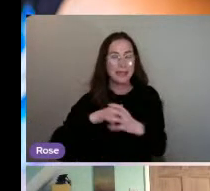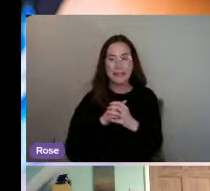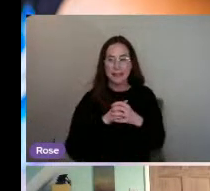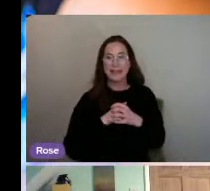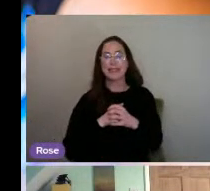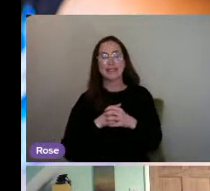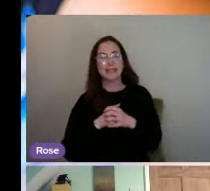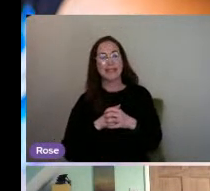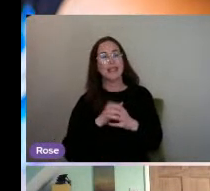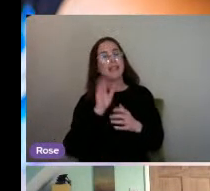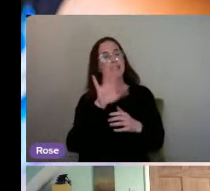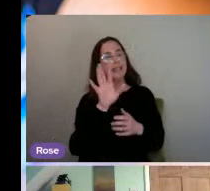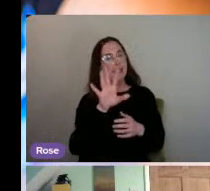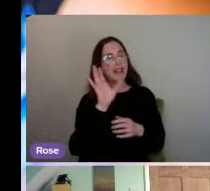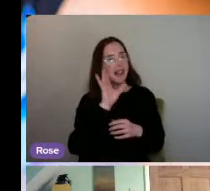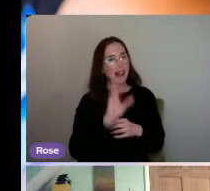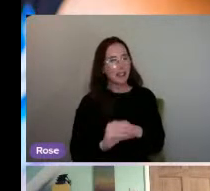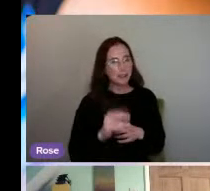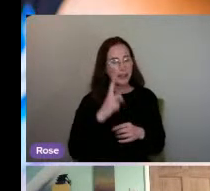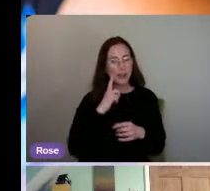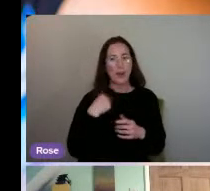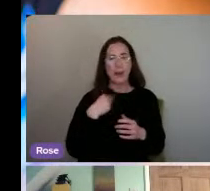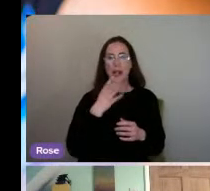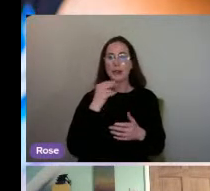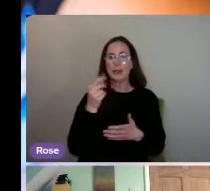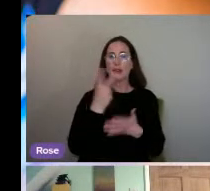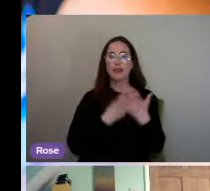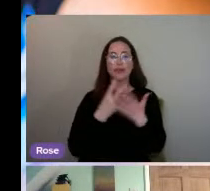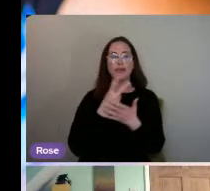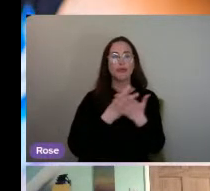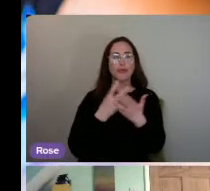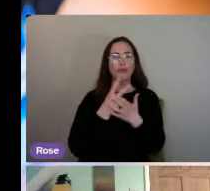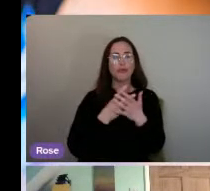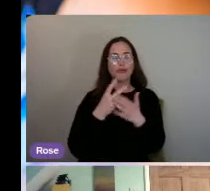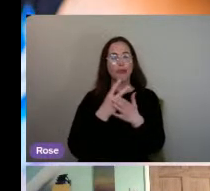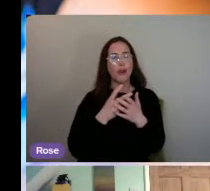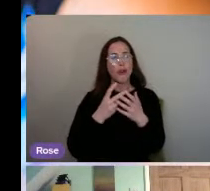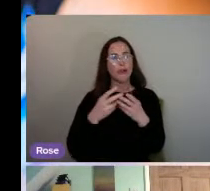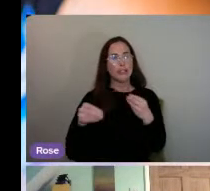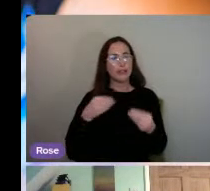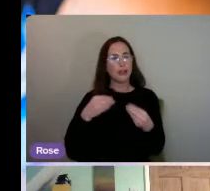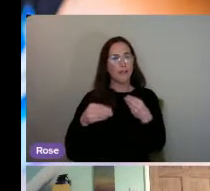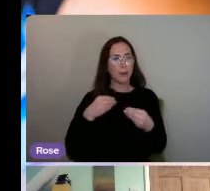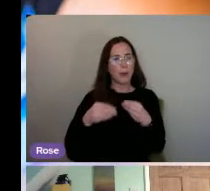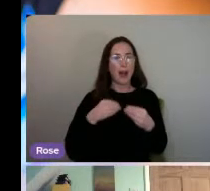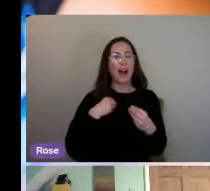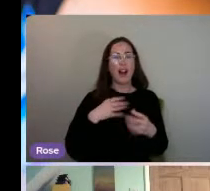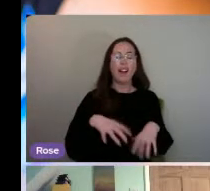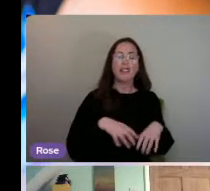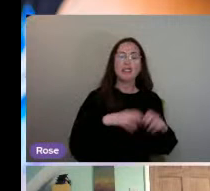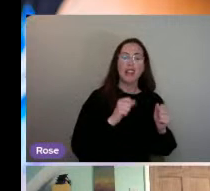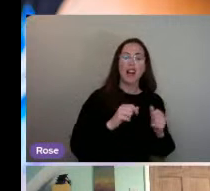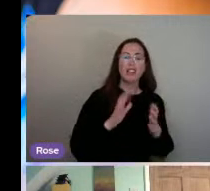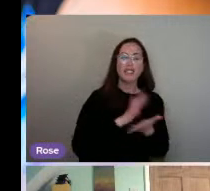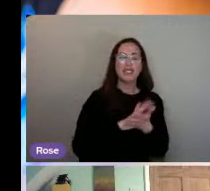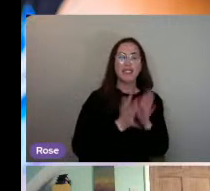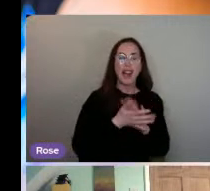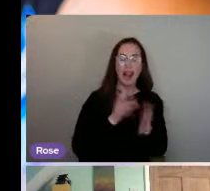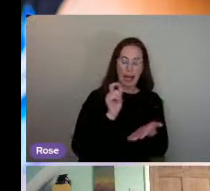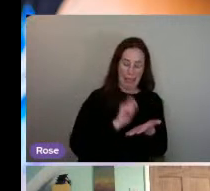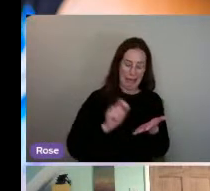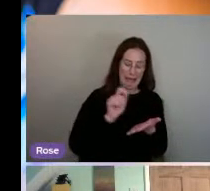Incidentally, I used a drawing package to draw these. I did originally start with freehand drawing, but I thought my